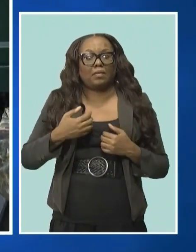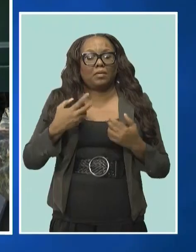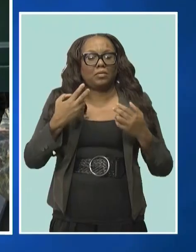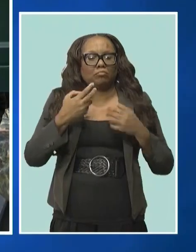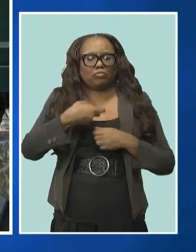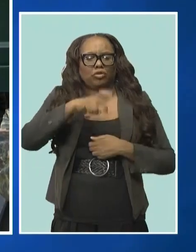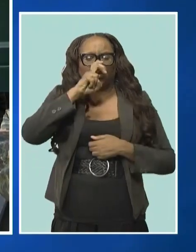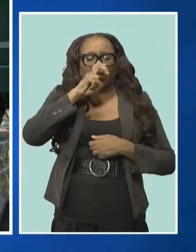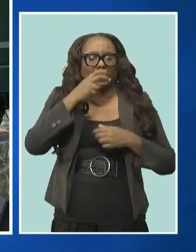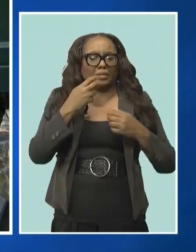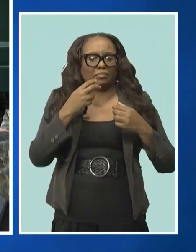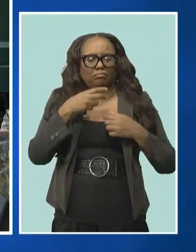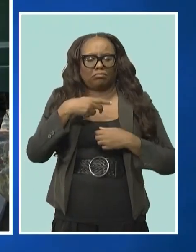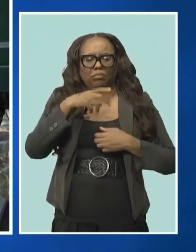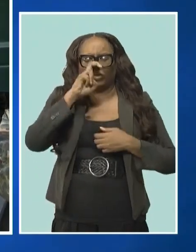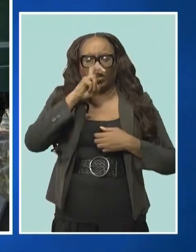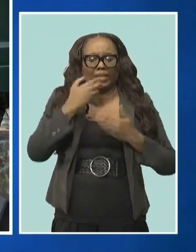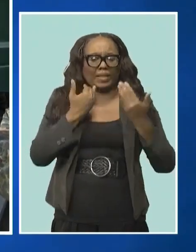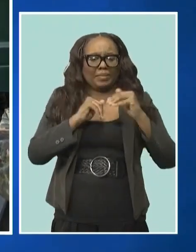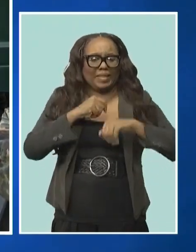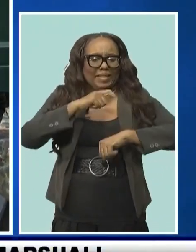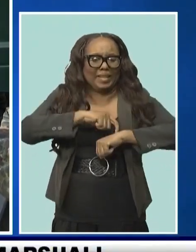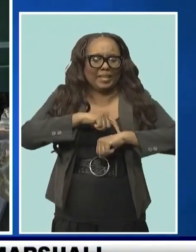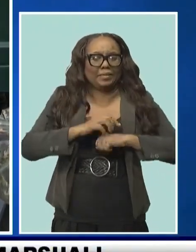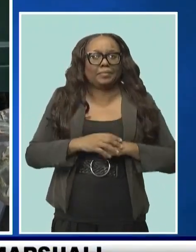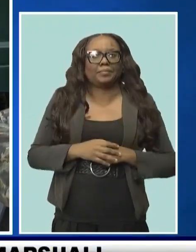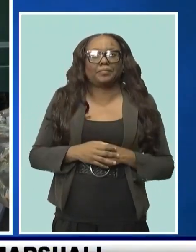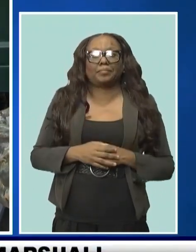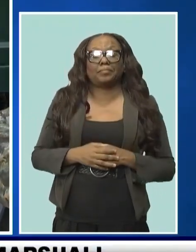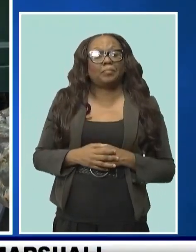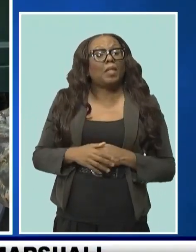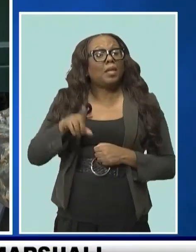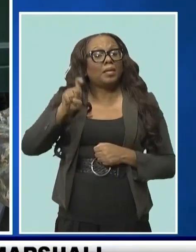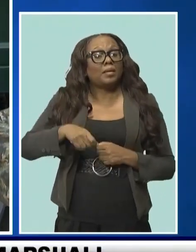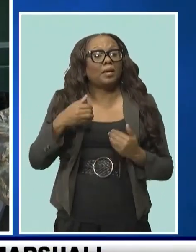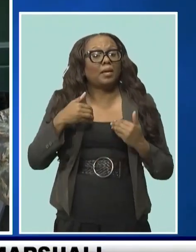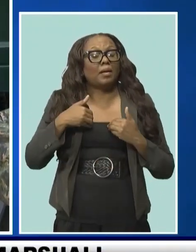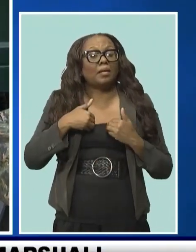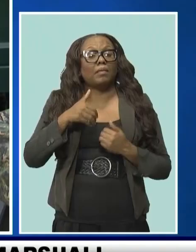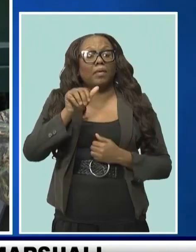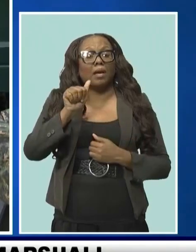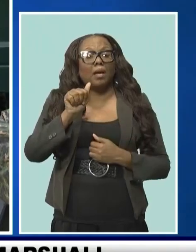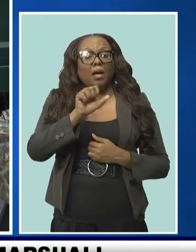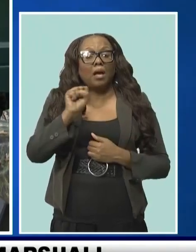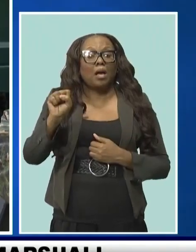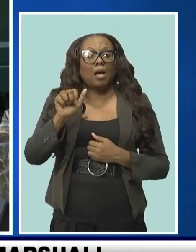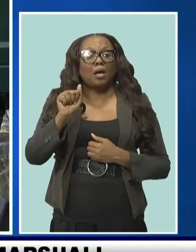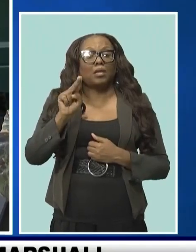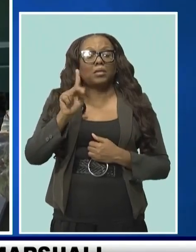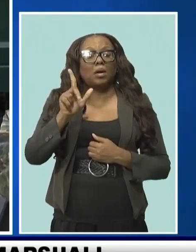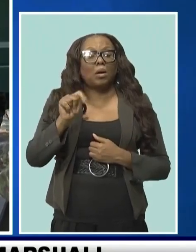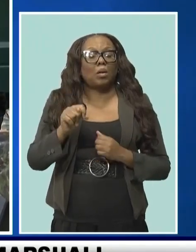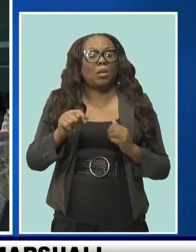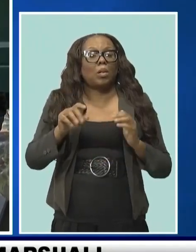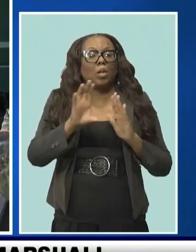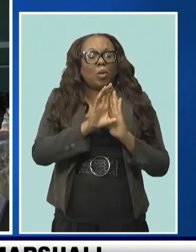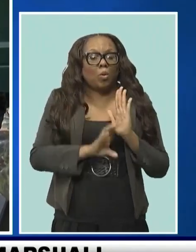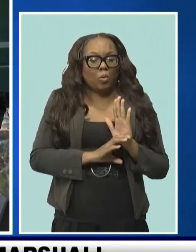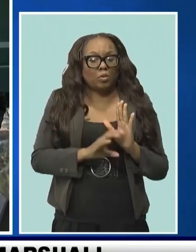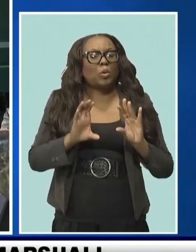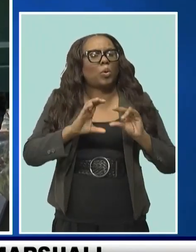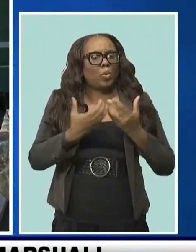They have to do the assault course and it's supposed to be done in a time limit of five minutes or less